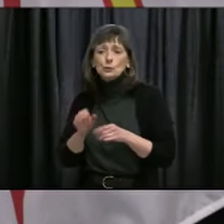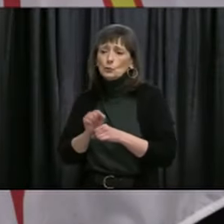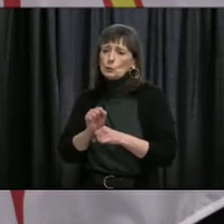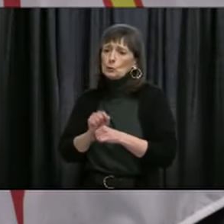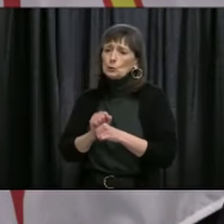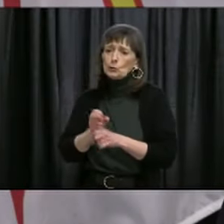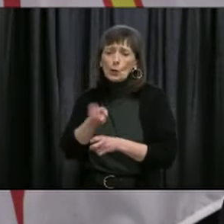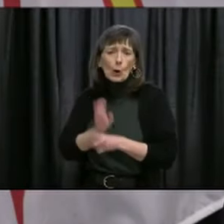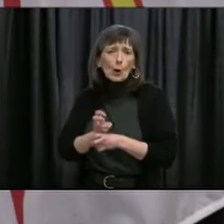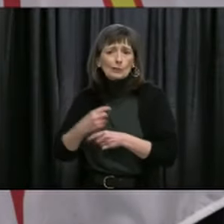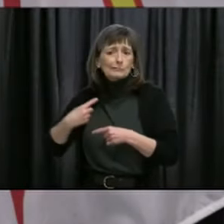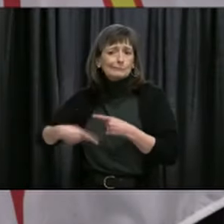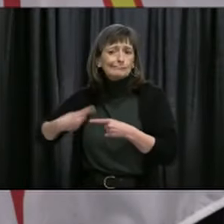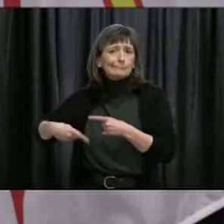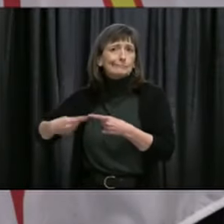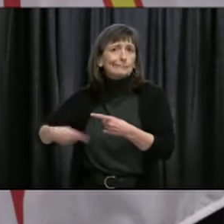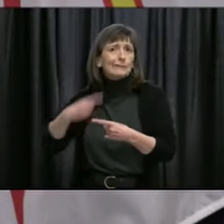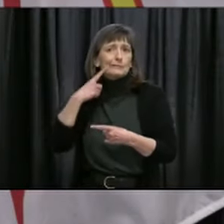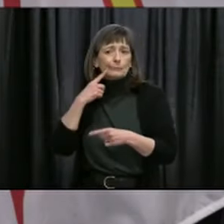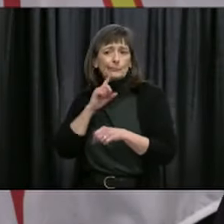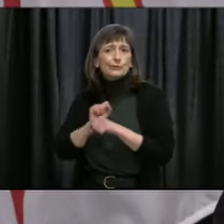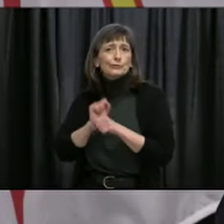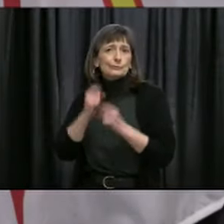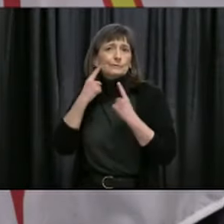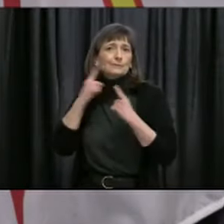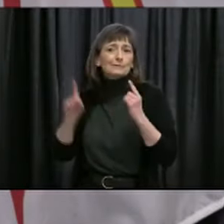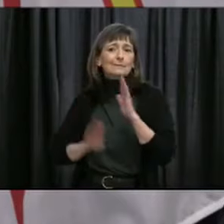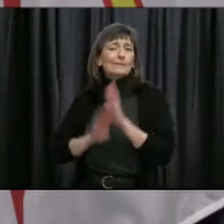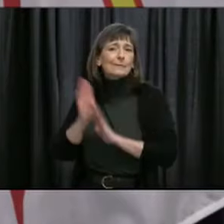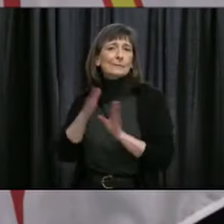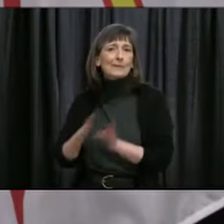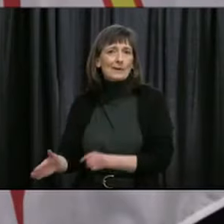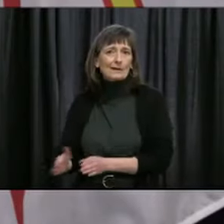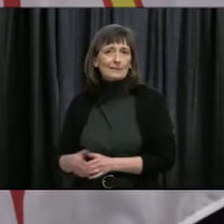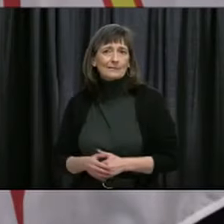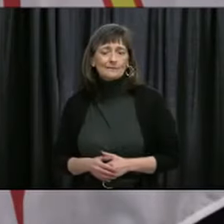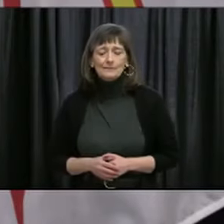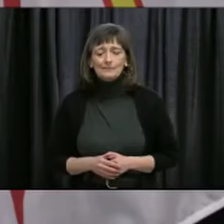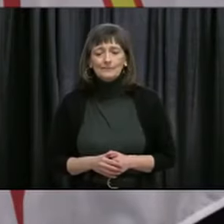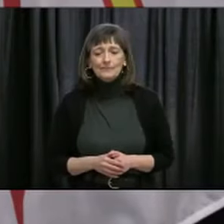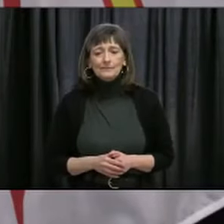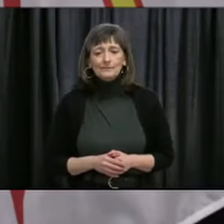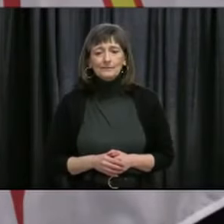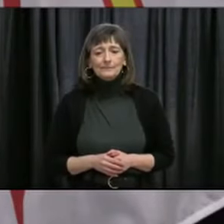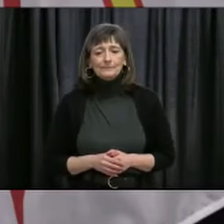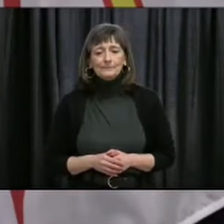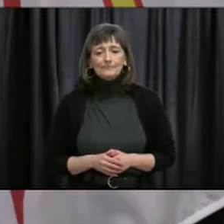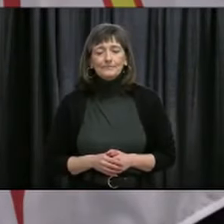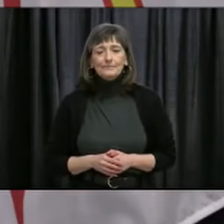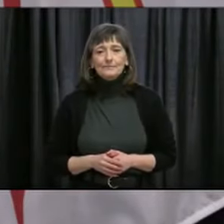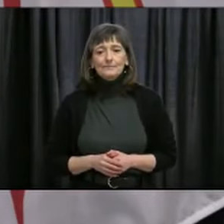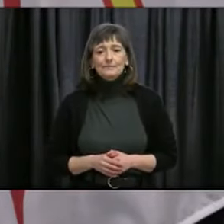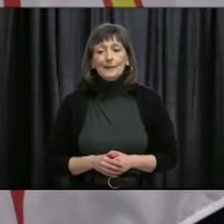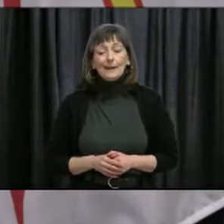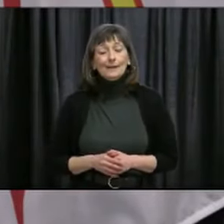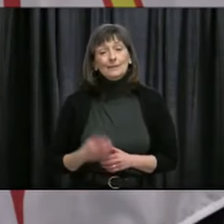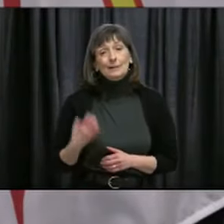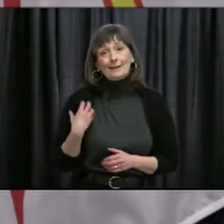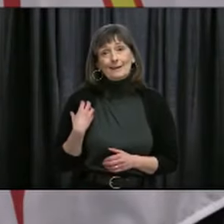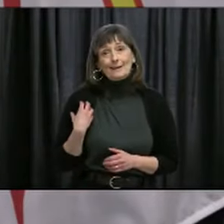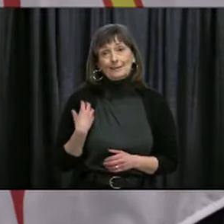ensure that we get this work done. And as Minister Hagee said yesterday, most importantly,